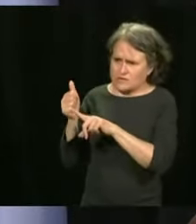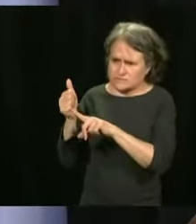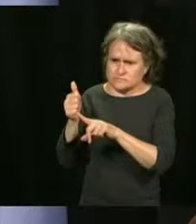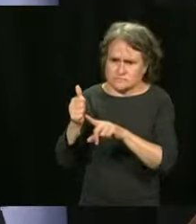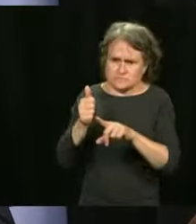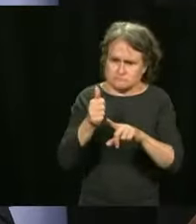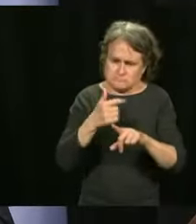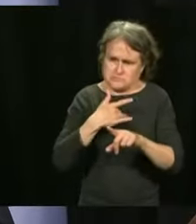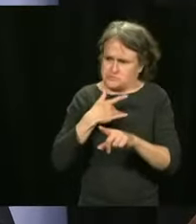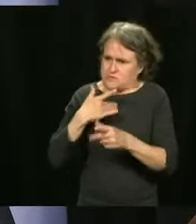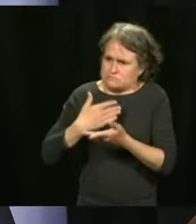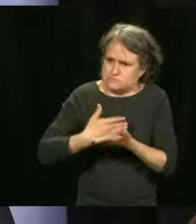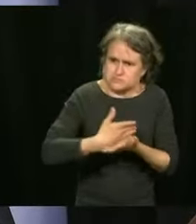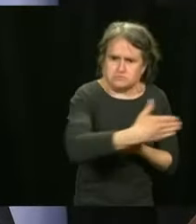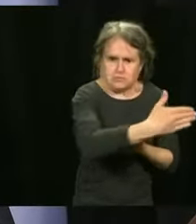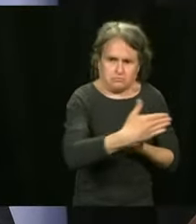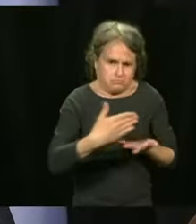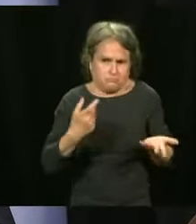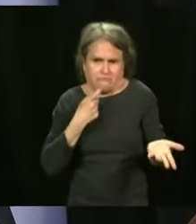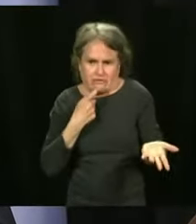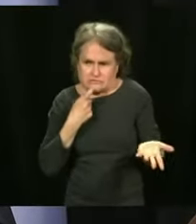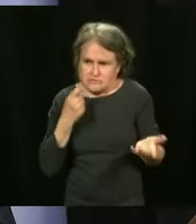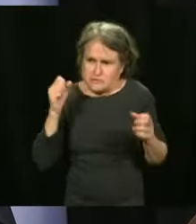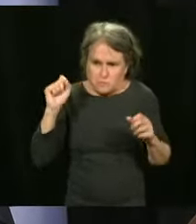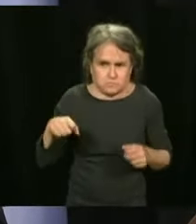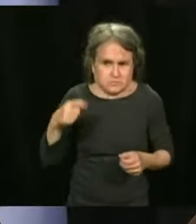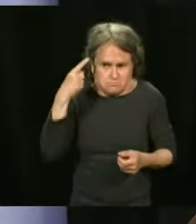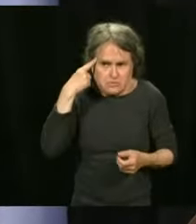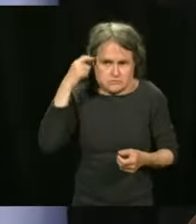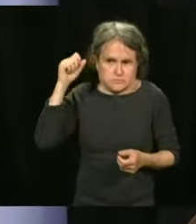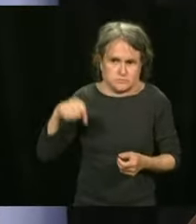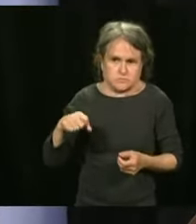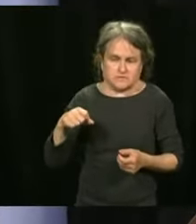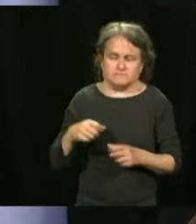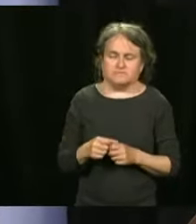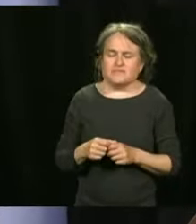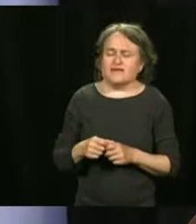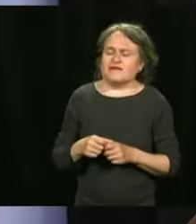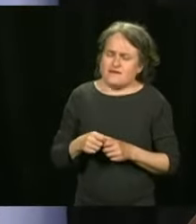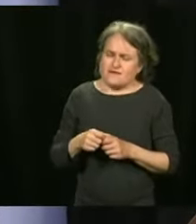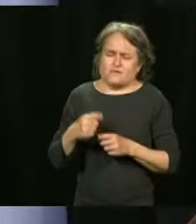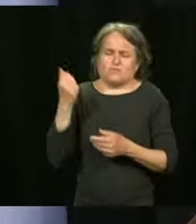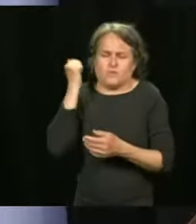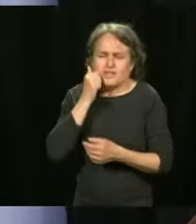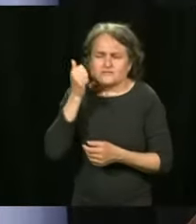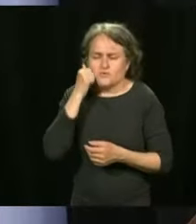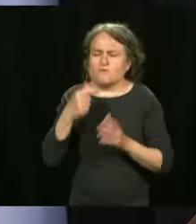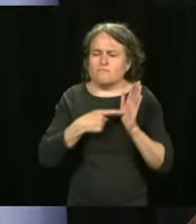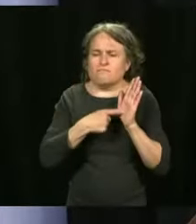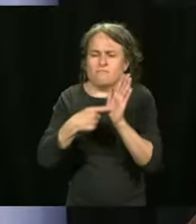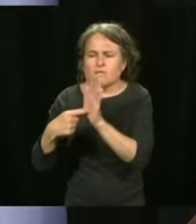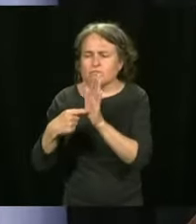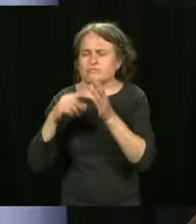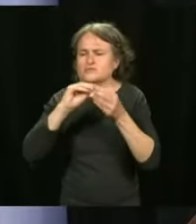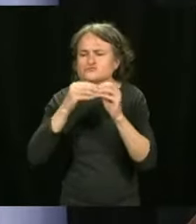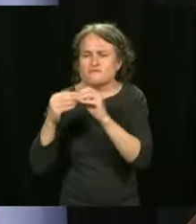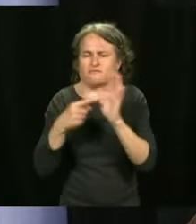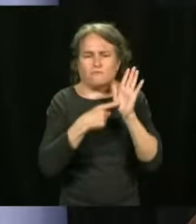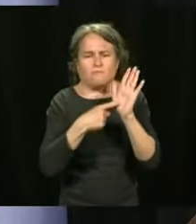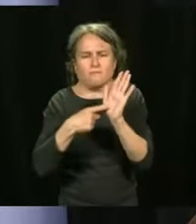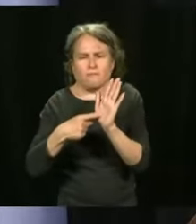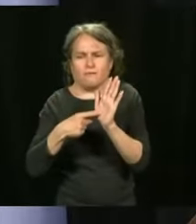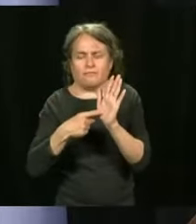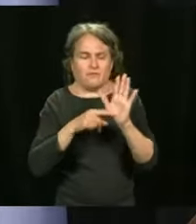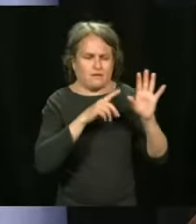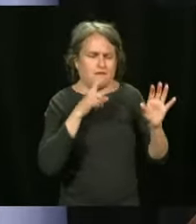look, even in the summary document that we provide you every day, when you look at the age categories, you can see that